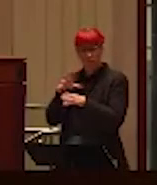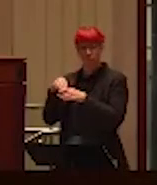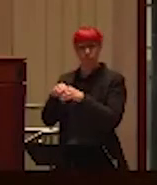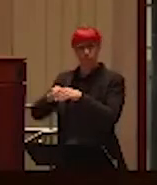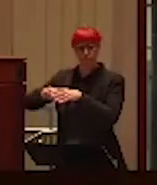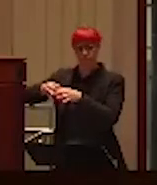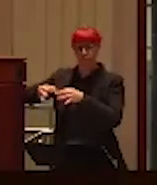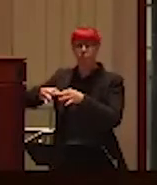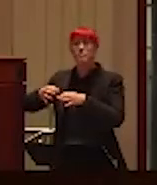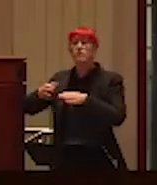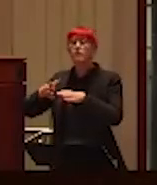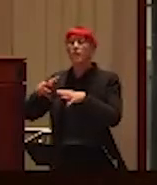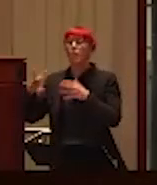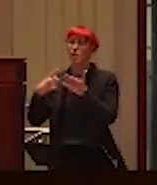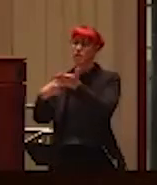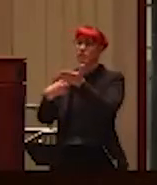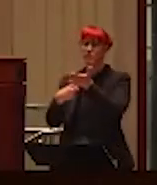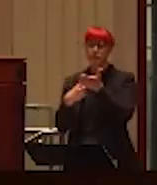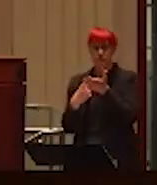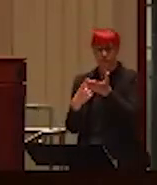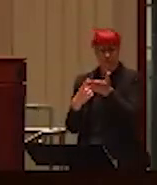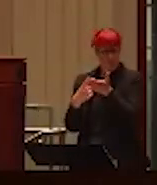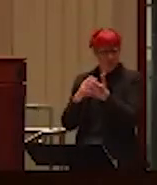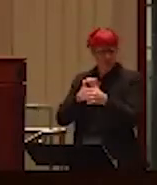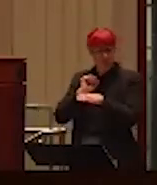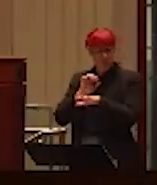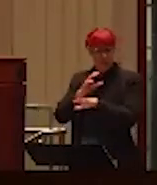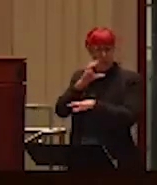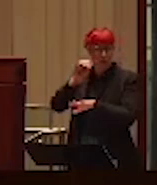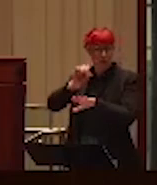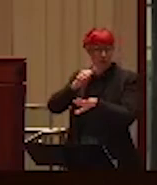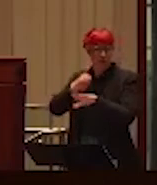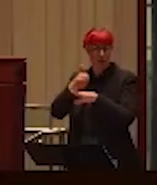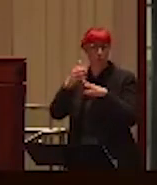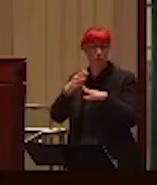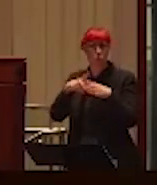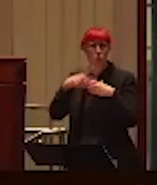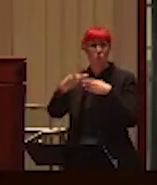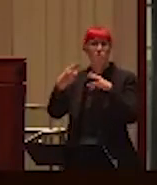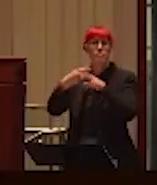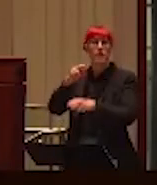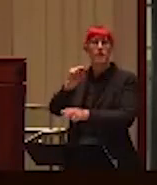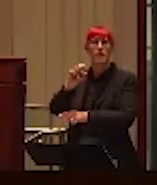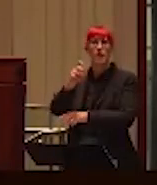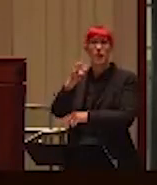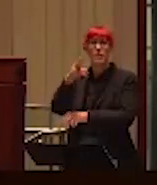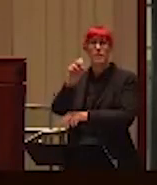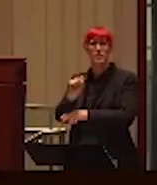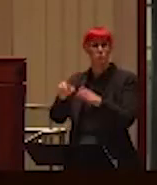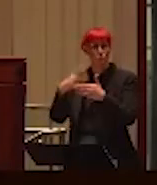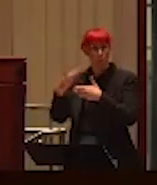as mentioned, I'm founder or co-founder of a program called the Nexus Program. You see there up on the screen.